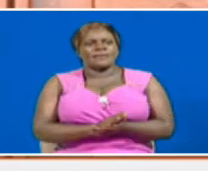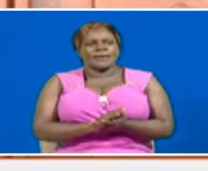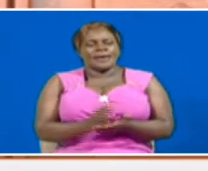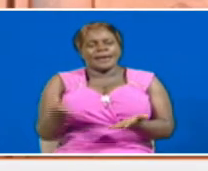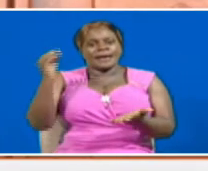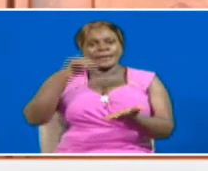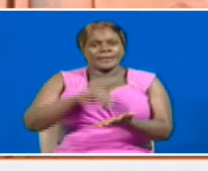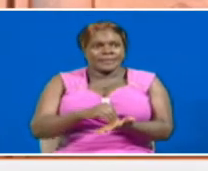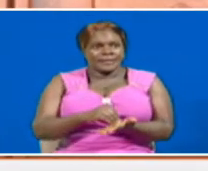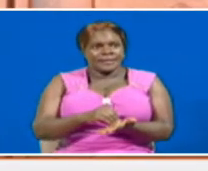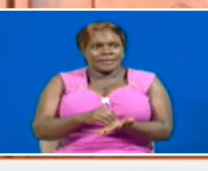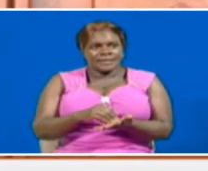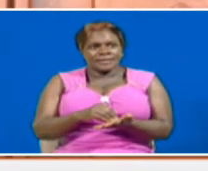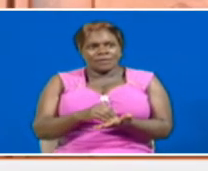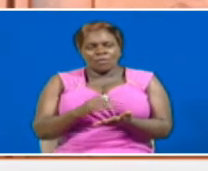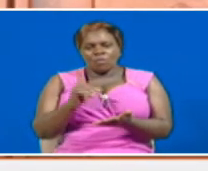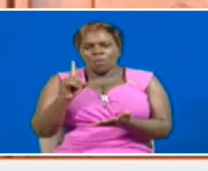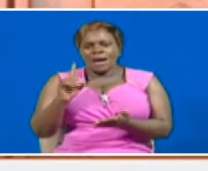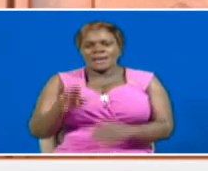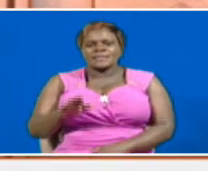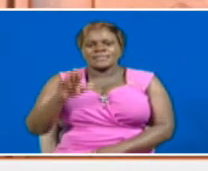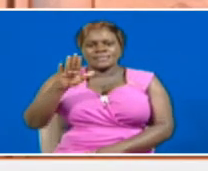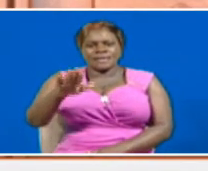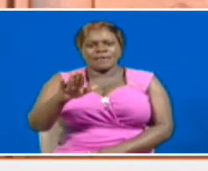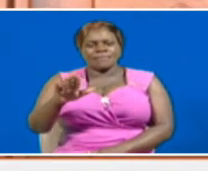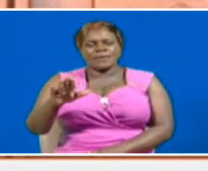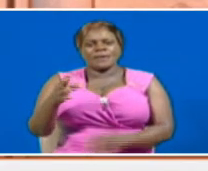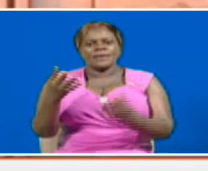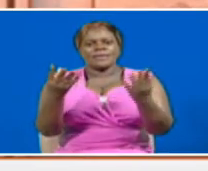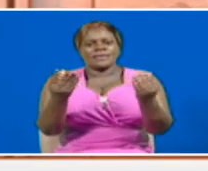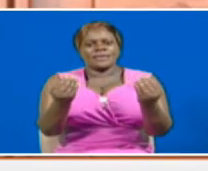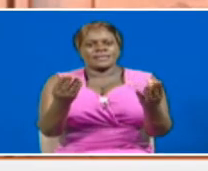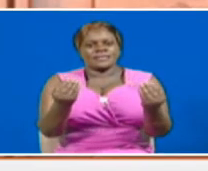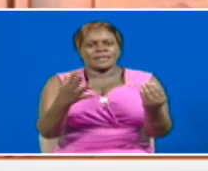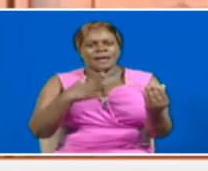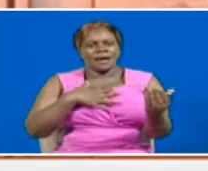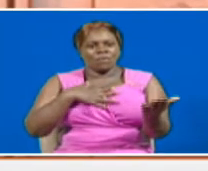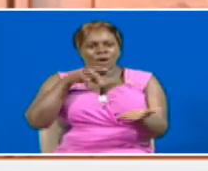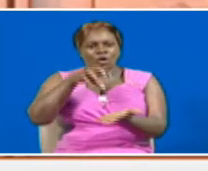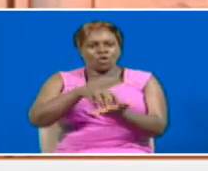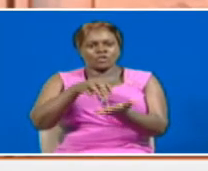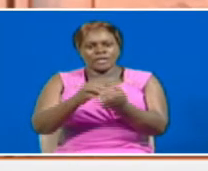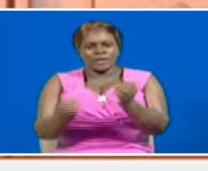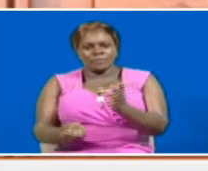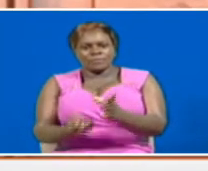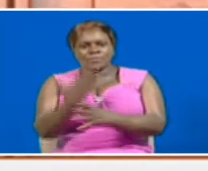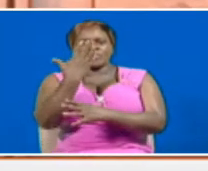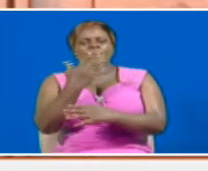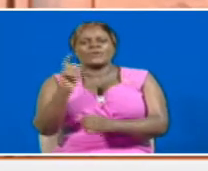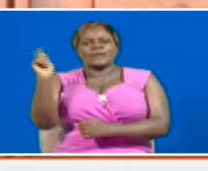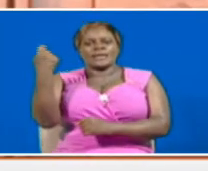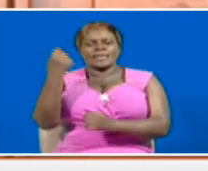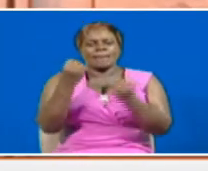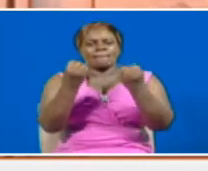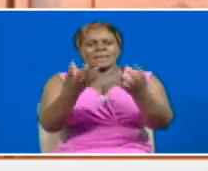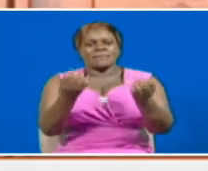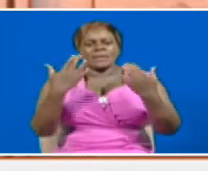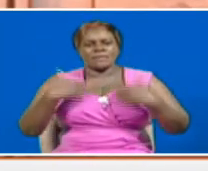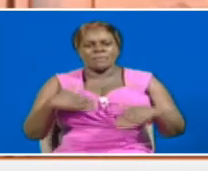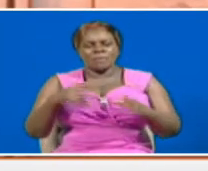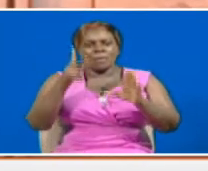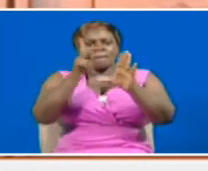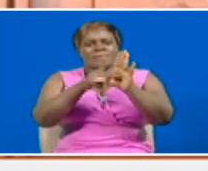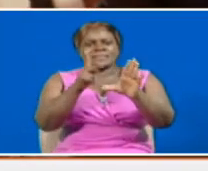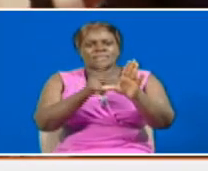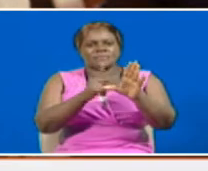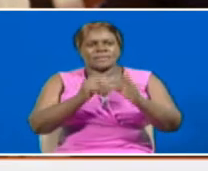So again, that is one step that would make it much more easier for our content creators across Kenya and many people participating